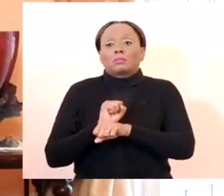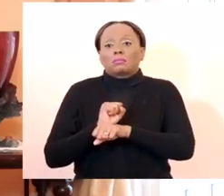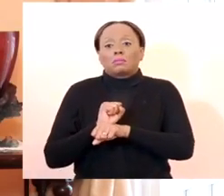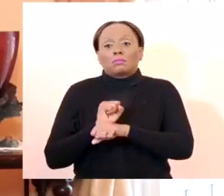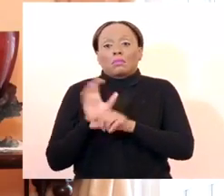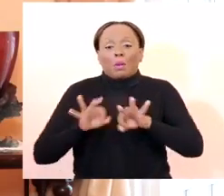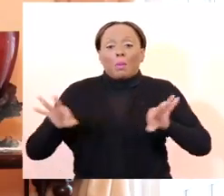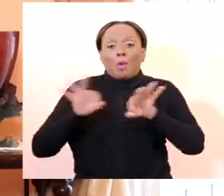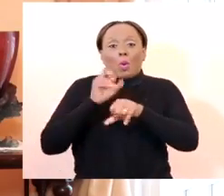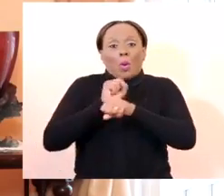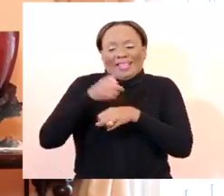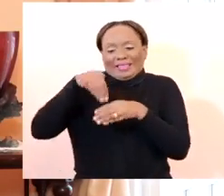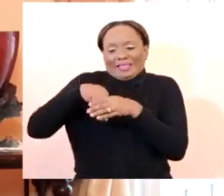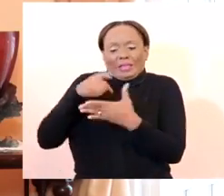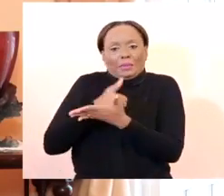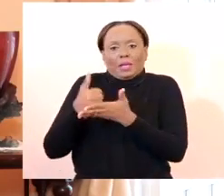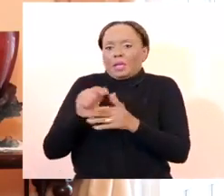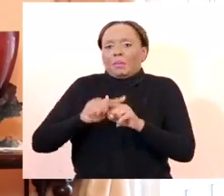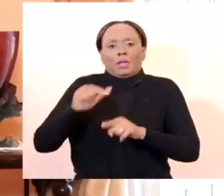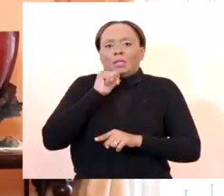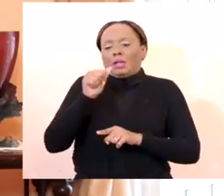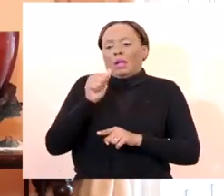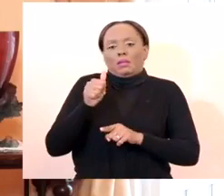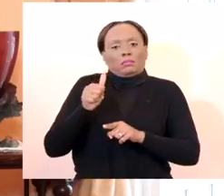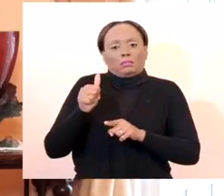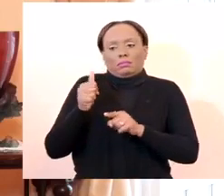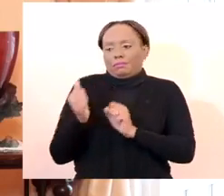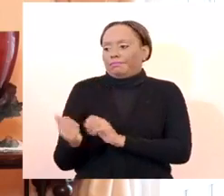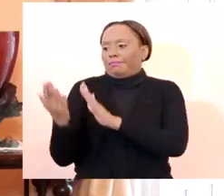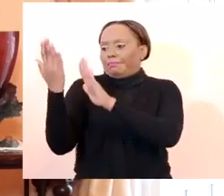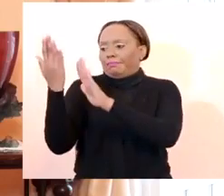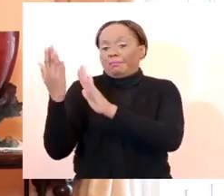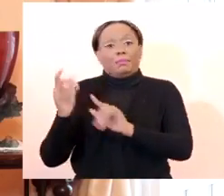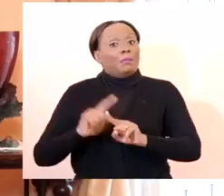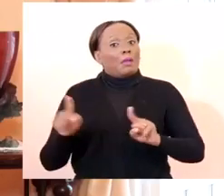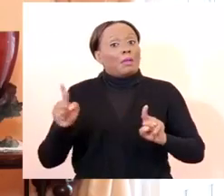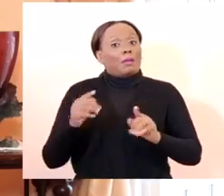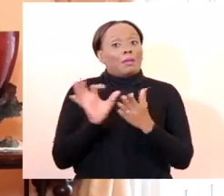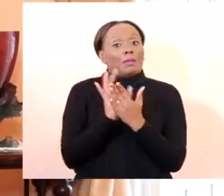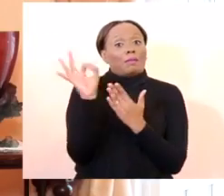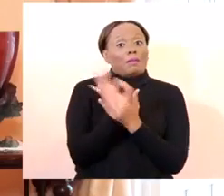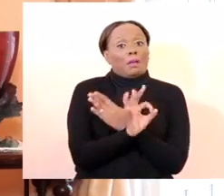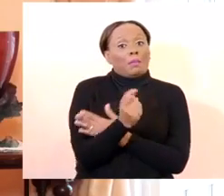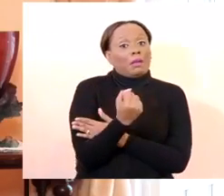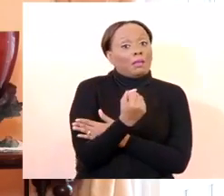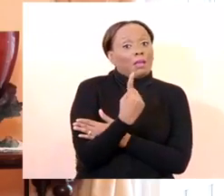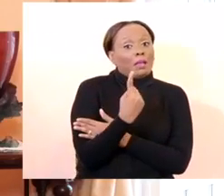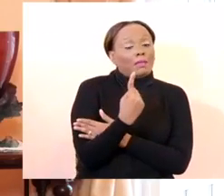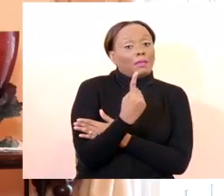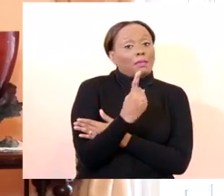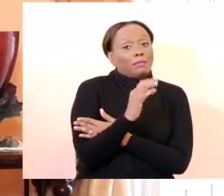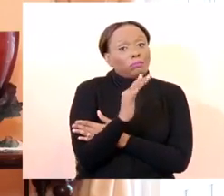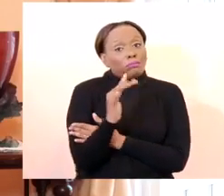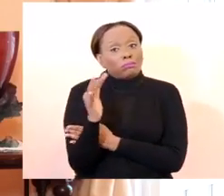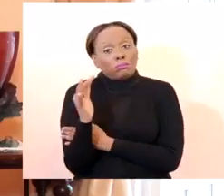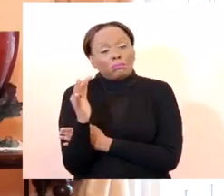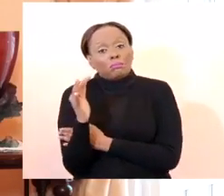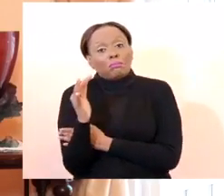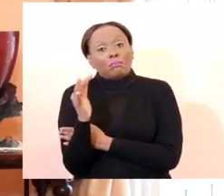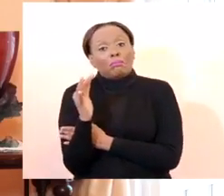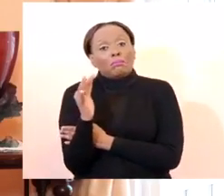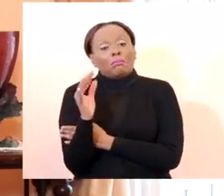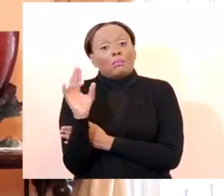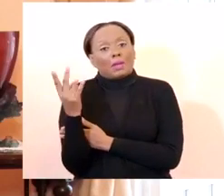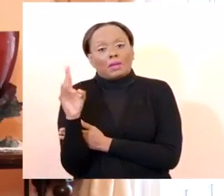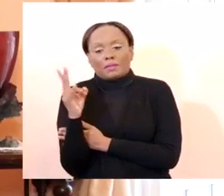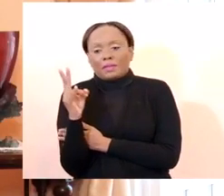not face-to-face. But from the 11th of February until the end of the directive, they will be able to return